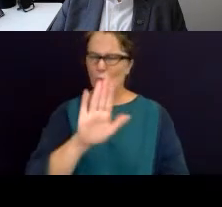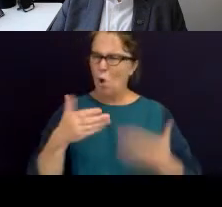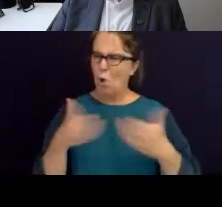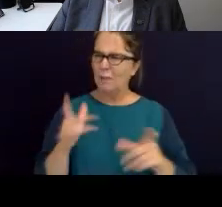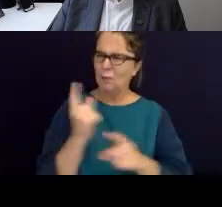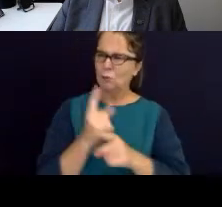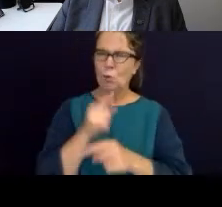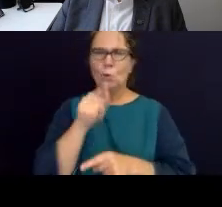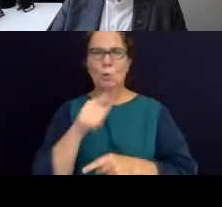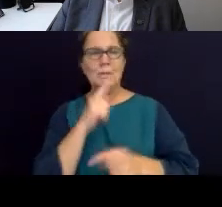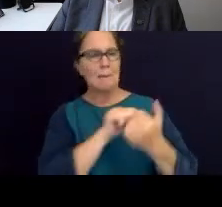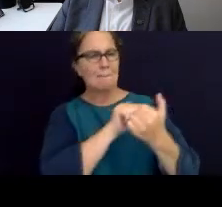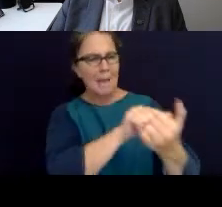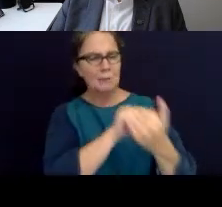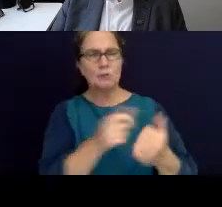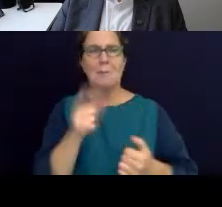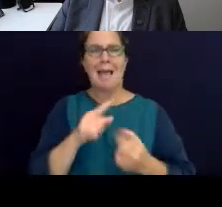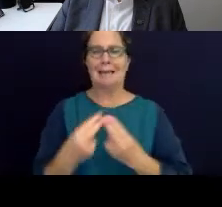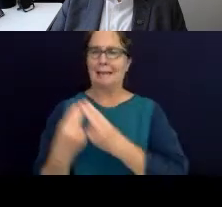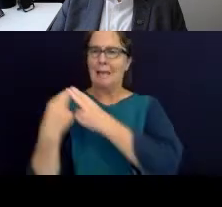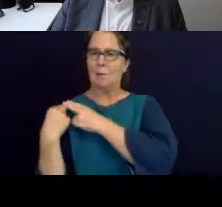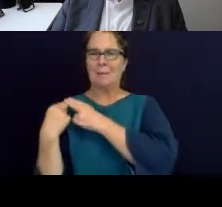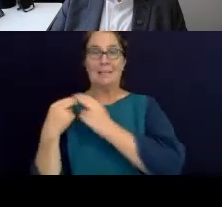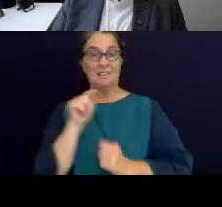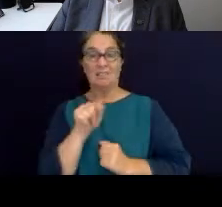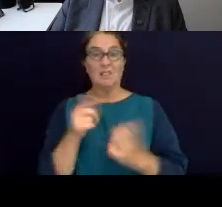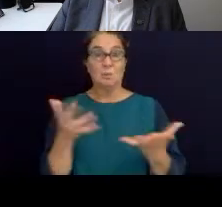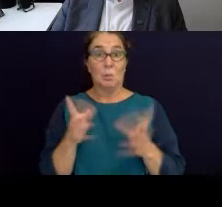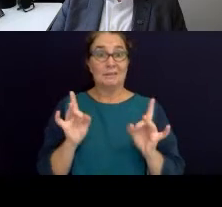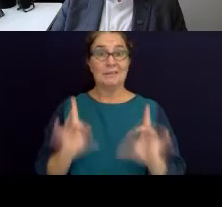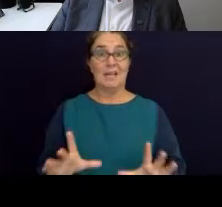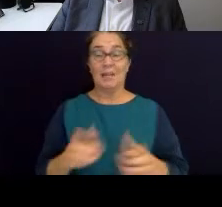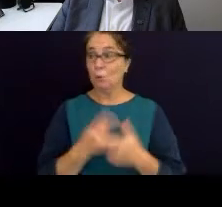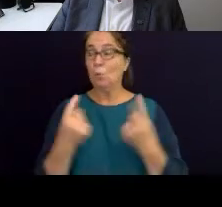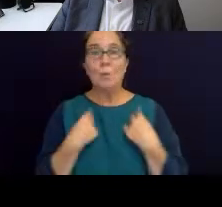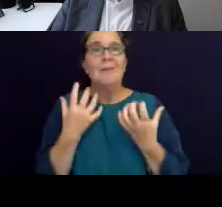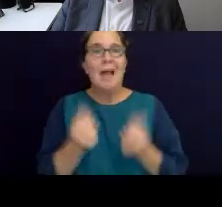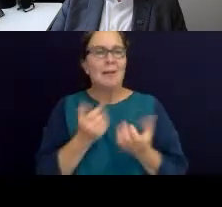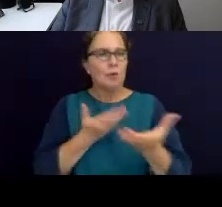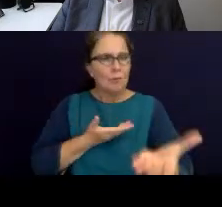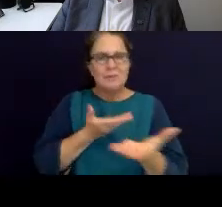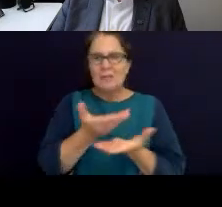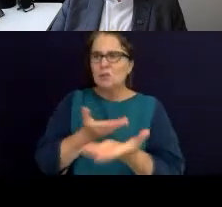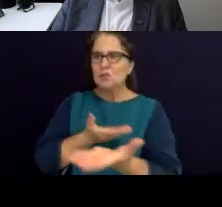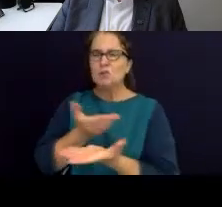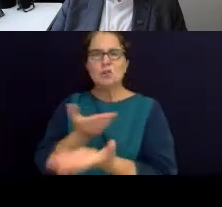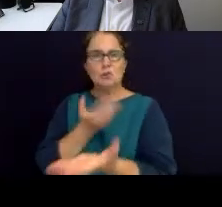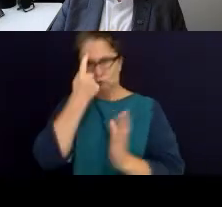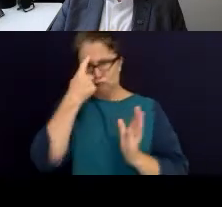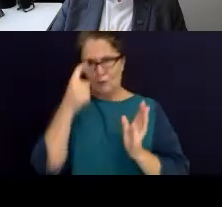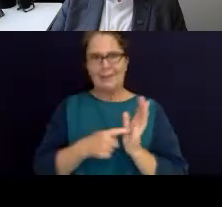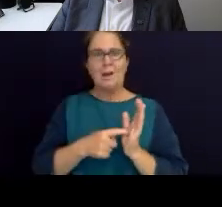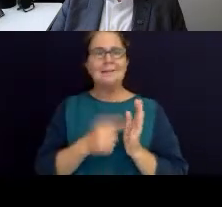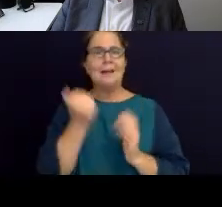talked about partnerships and accountability, and I think that's where it started, where we've had conversations about recognised Aboriginal rights